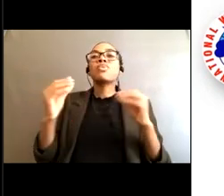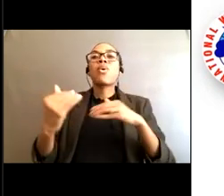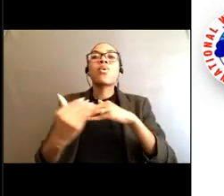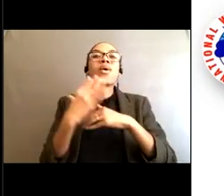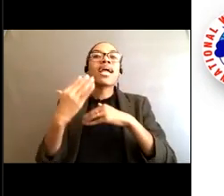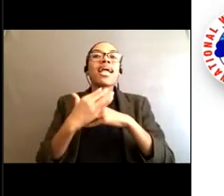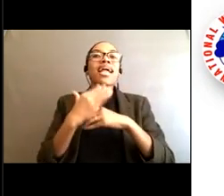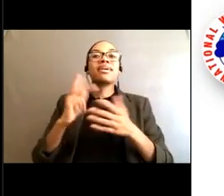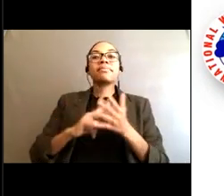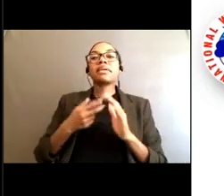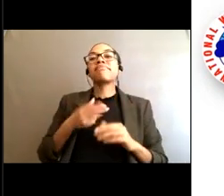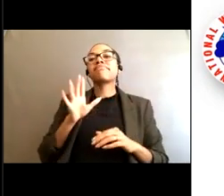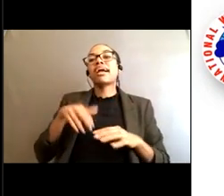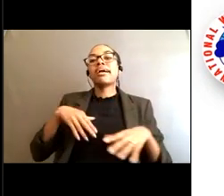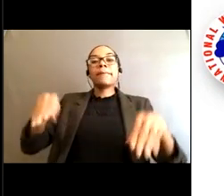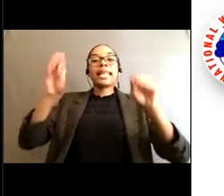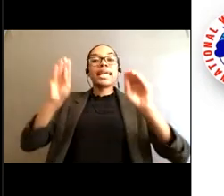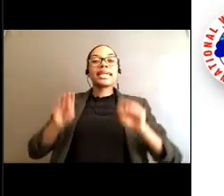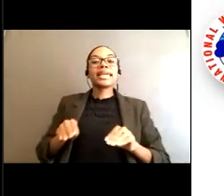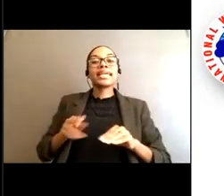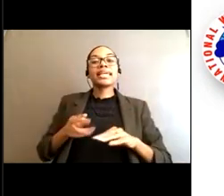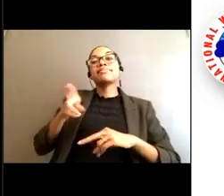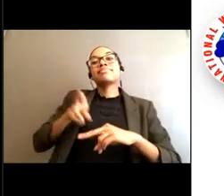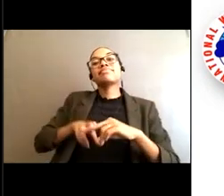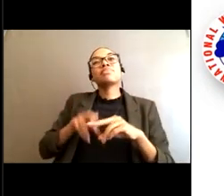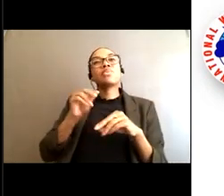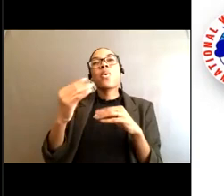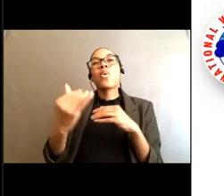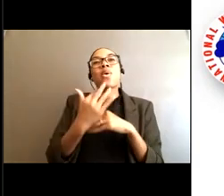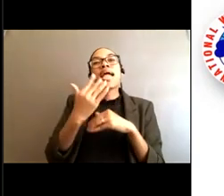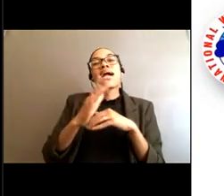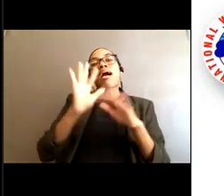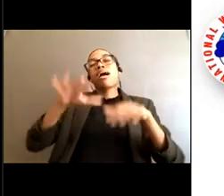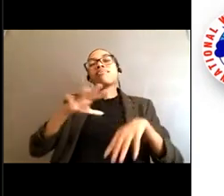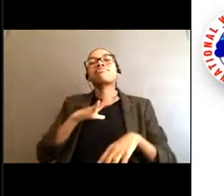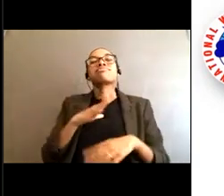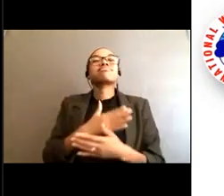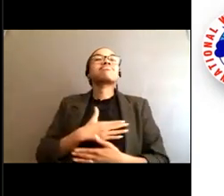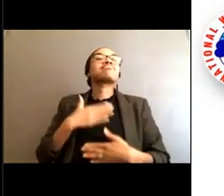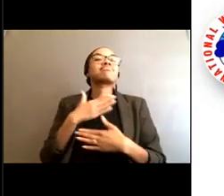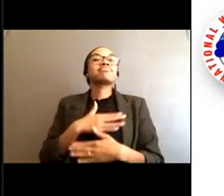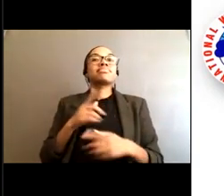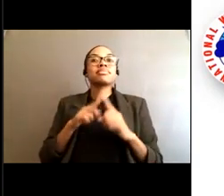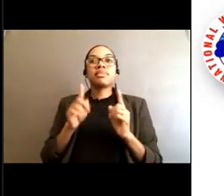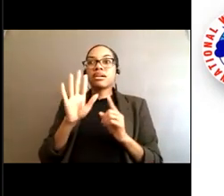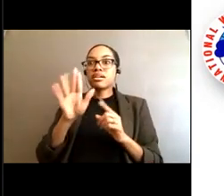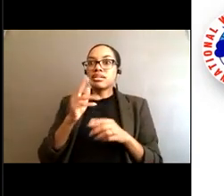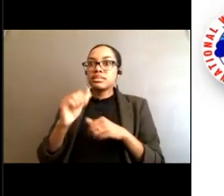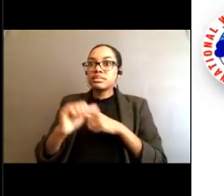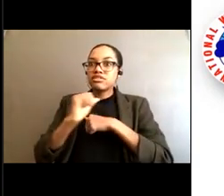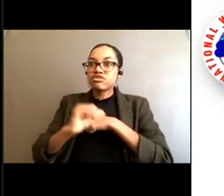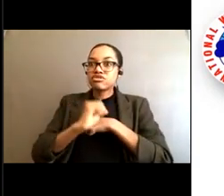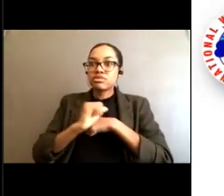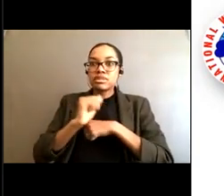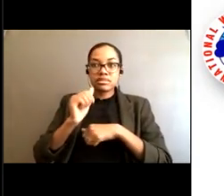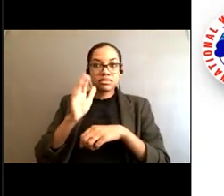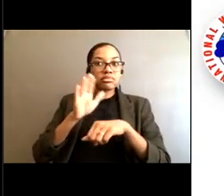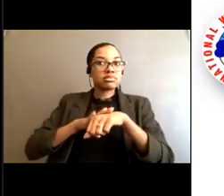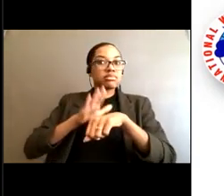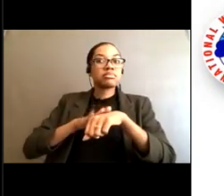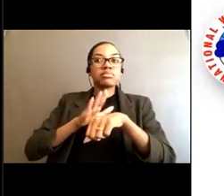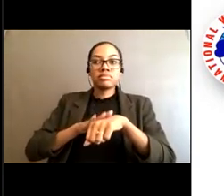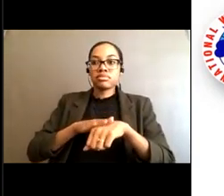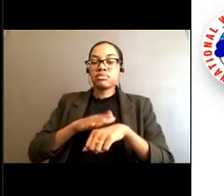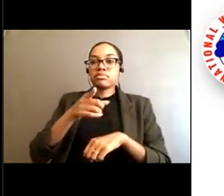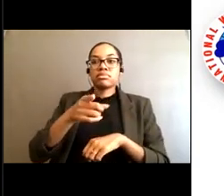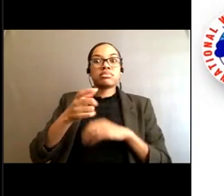and it'll be open, but it can be very dangerous because of that. So again, if you're not sure where to set up a blanket, if you want